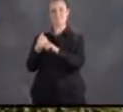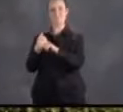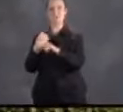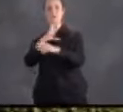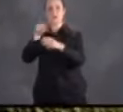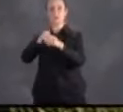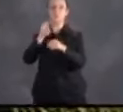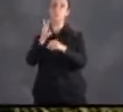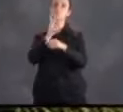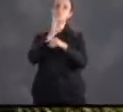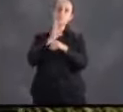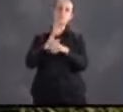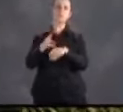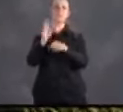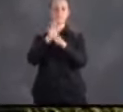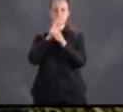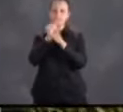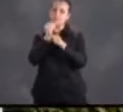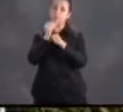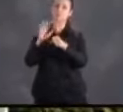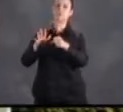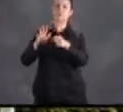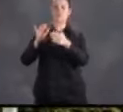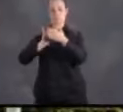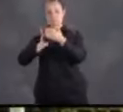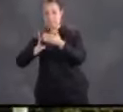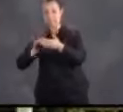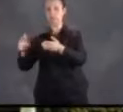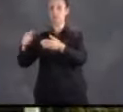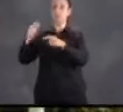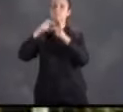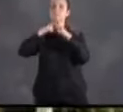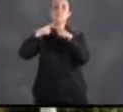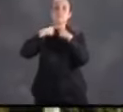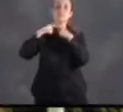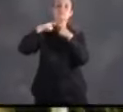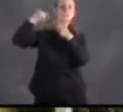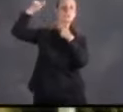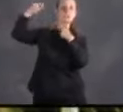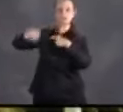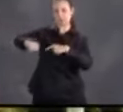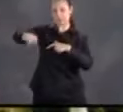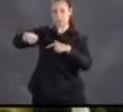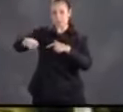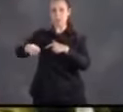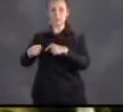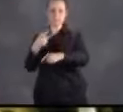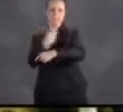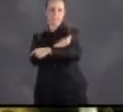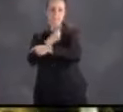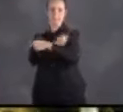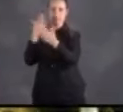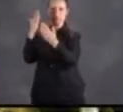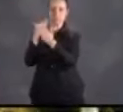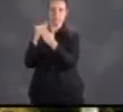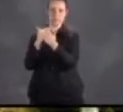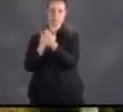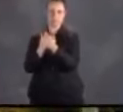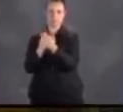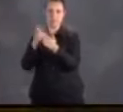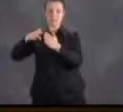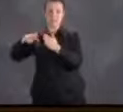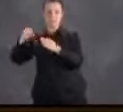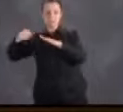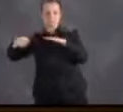medications, pet carrier, leash, a recent photo, and immunization records in case the pet needs to gain access to a